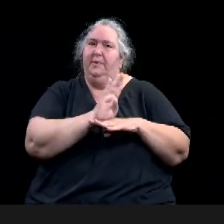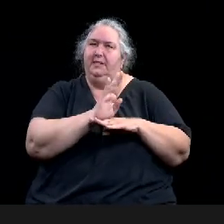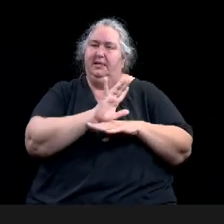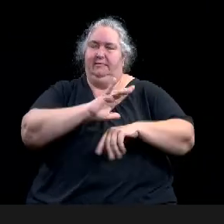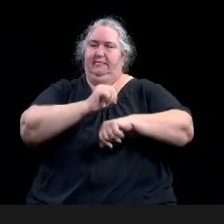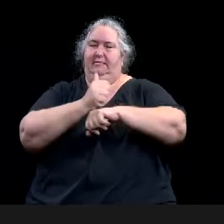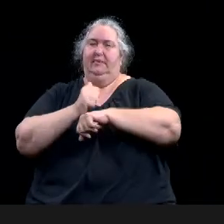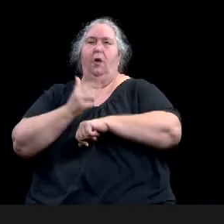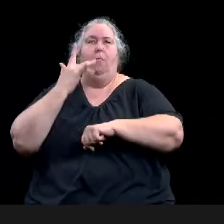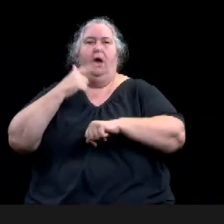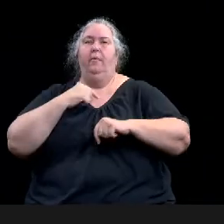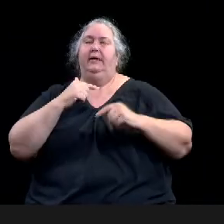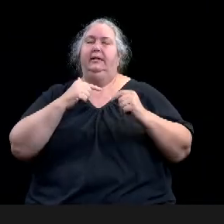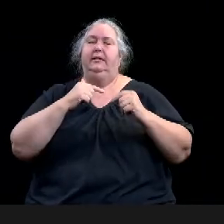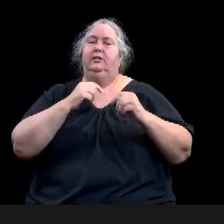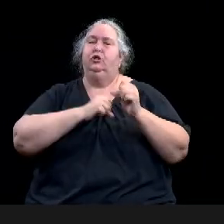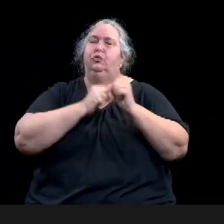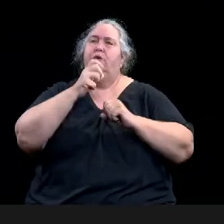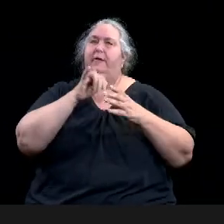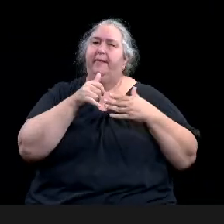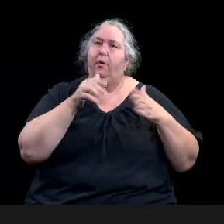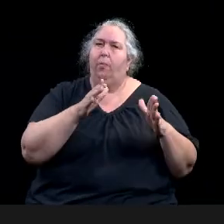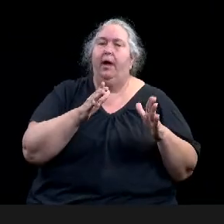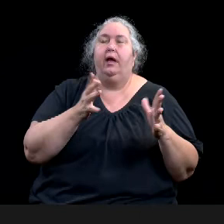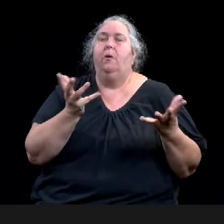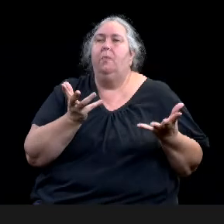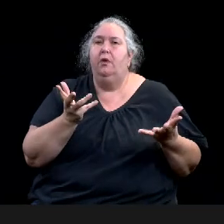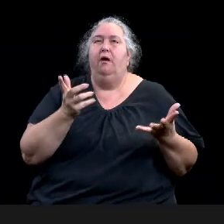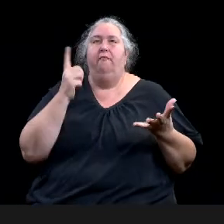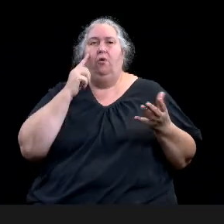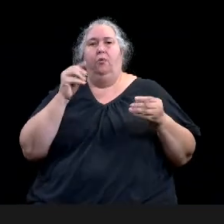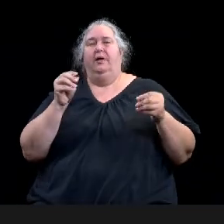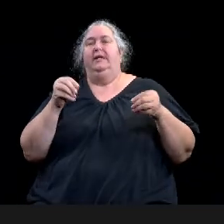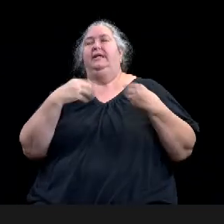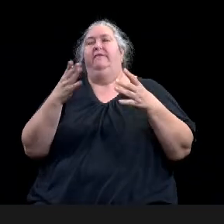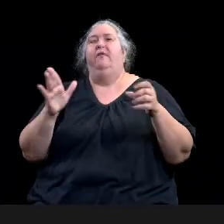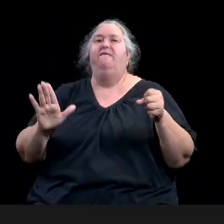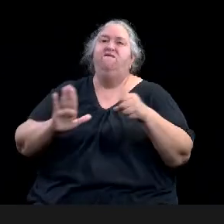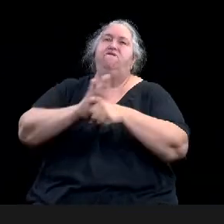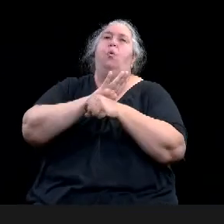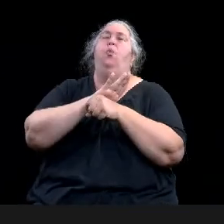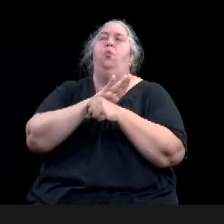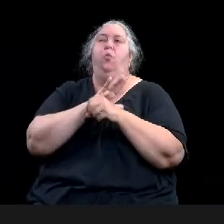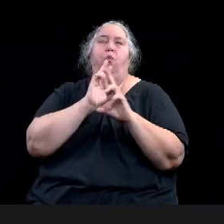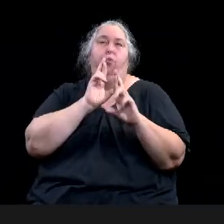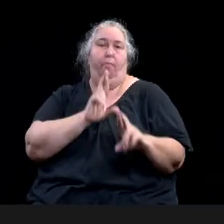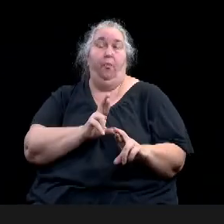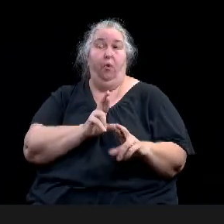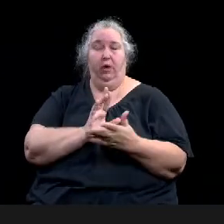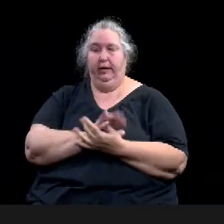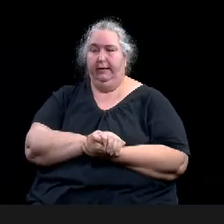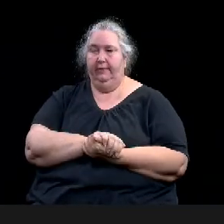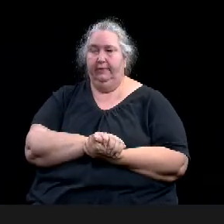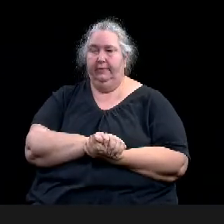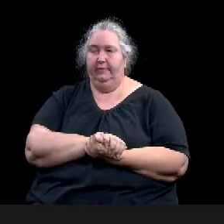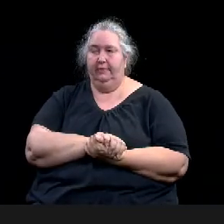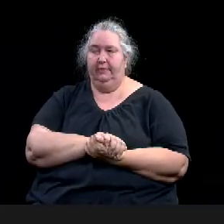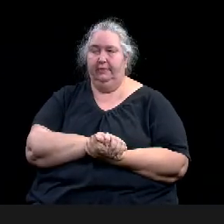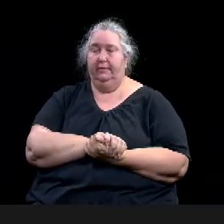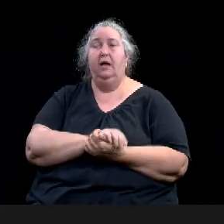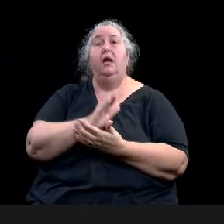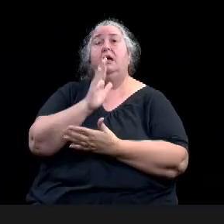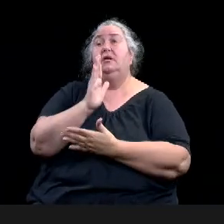some of our selected portfolio projects include the Washington Monument, um, Kennedy Space Center and Space Center Houston.